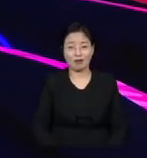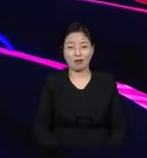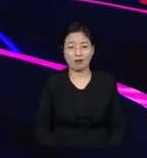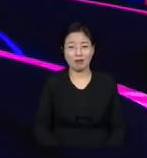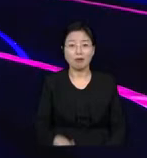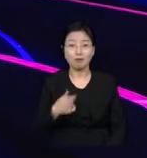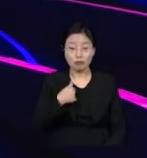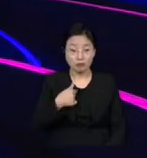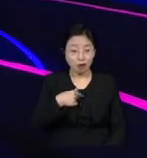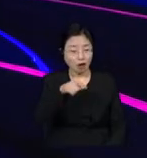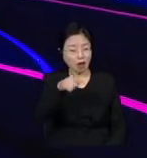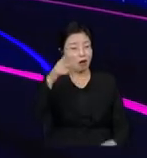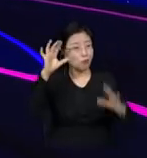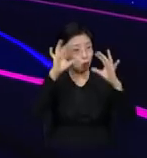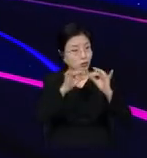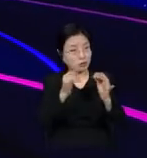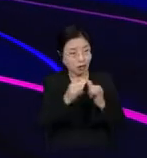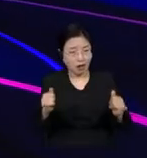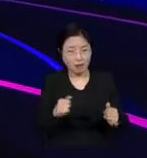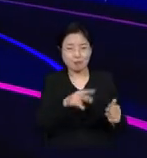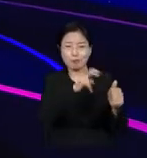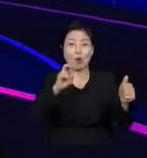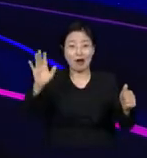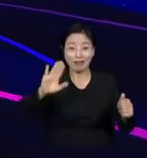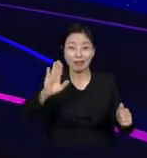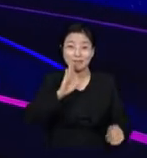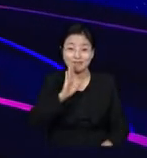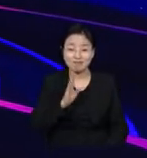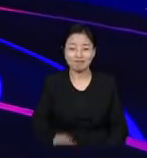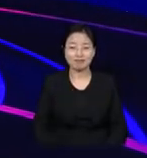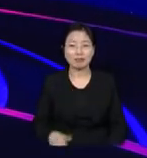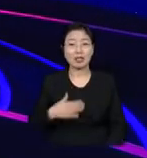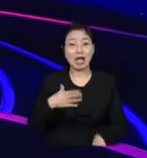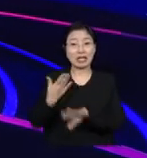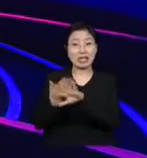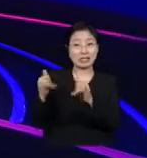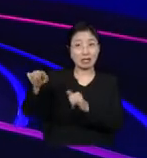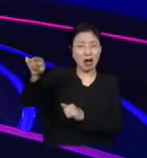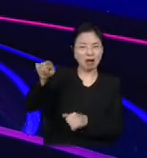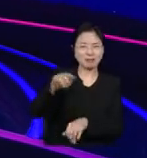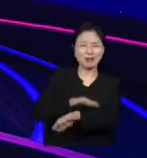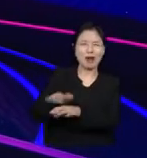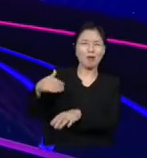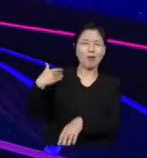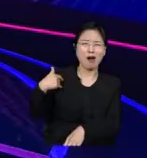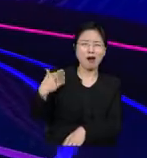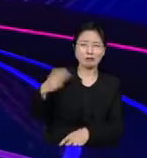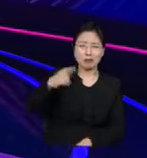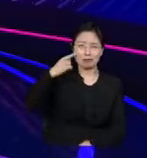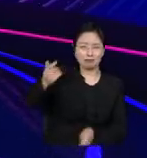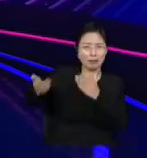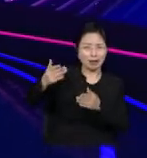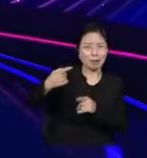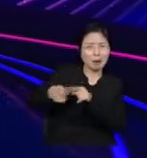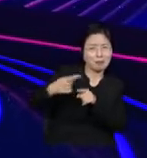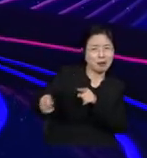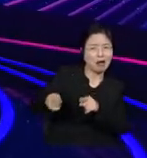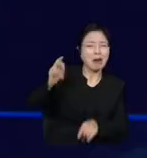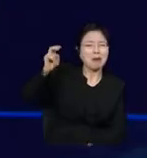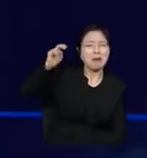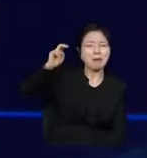time and much opportunity from judging others without really knowing about them, but rather just assuming or believing in the hearsay.